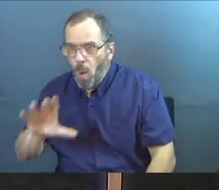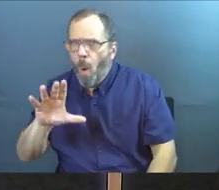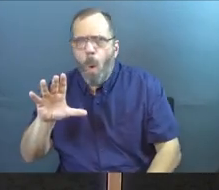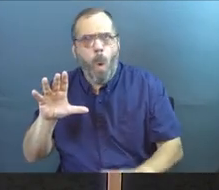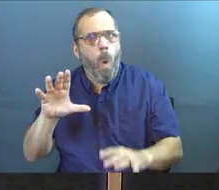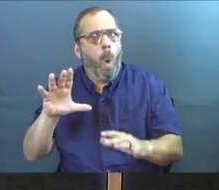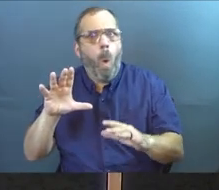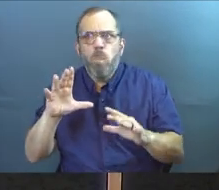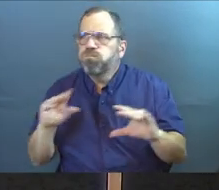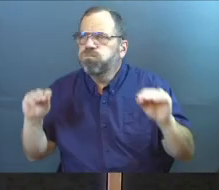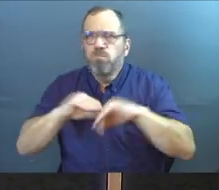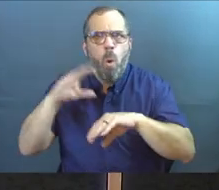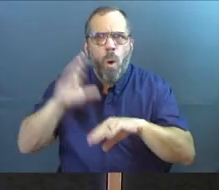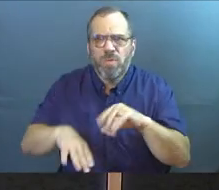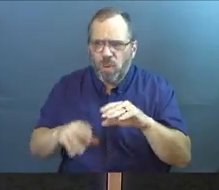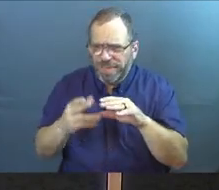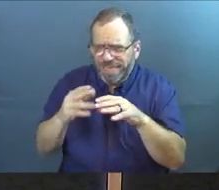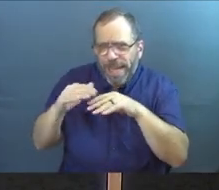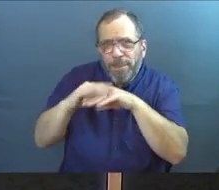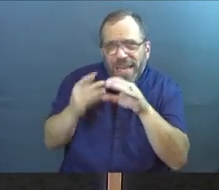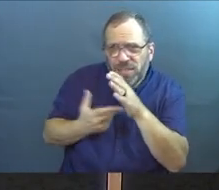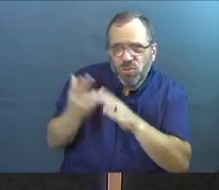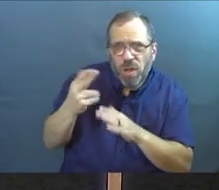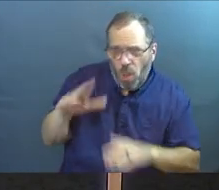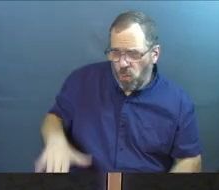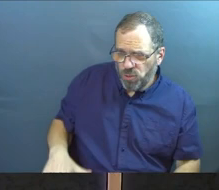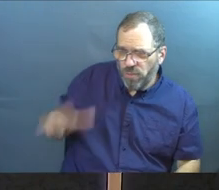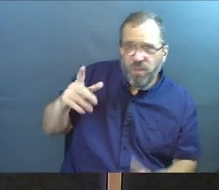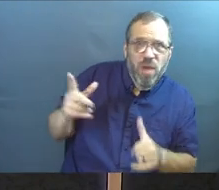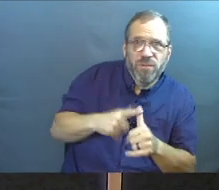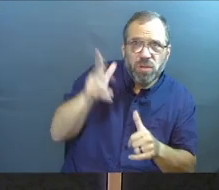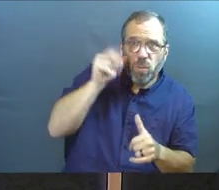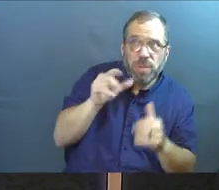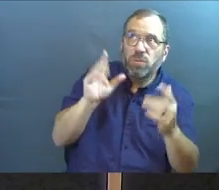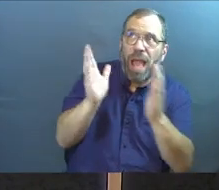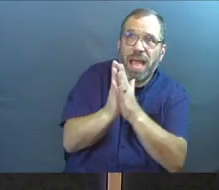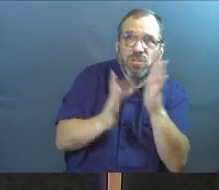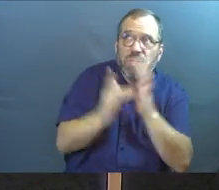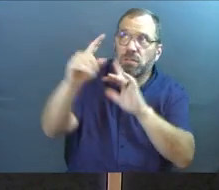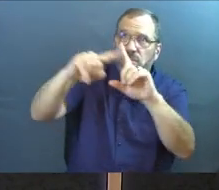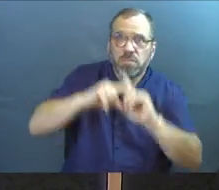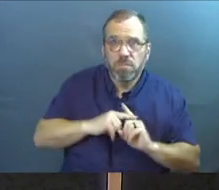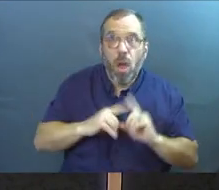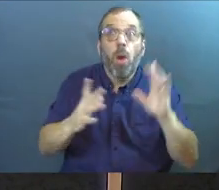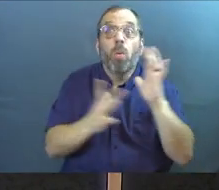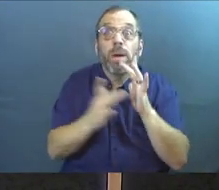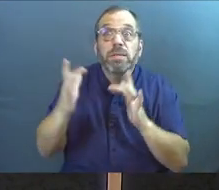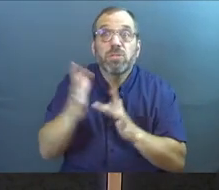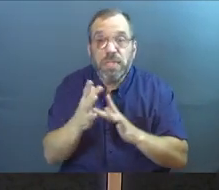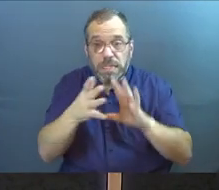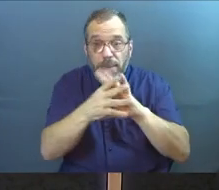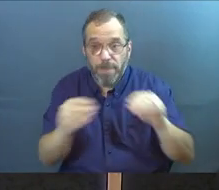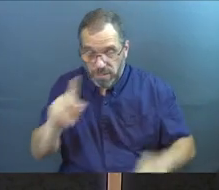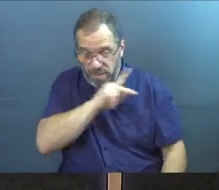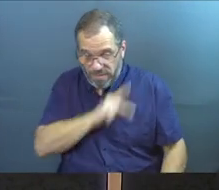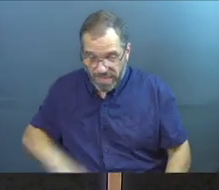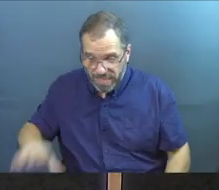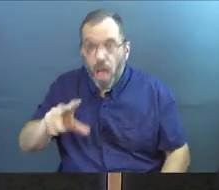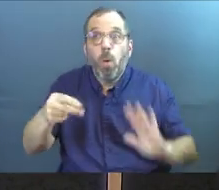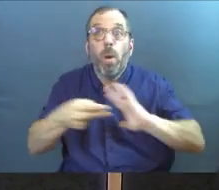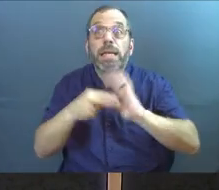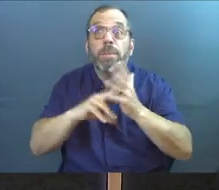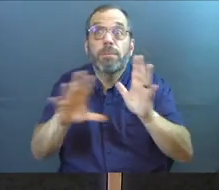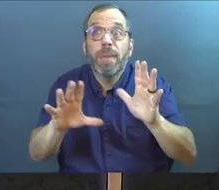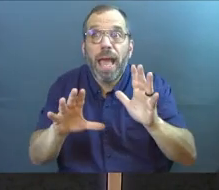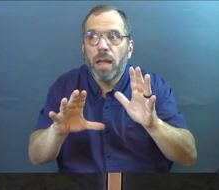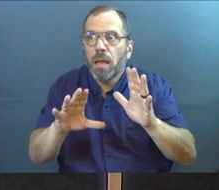way, way beyond those initial truths that you receive when you first reach out to Jesus. When Jesus said the message of the kingdom, what he